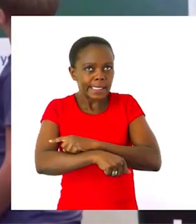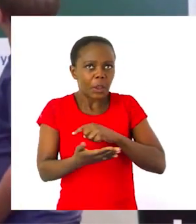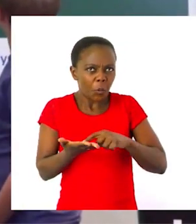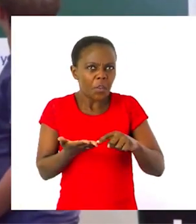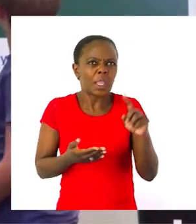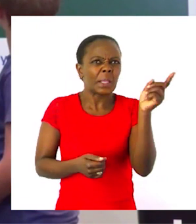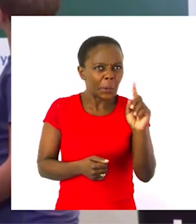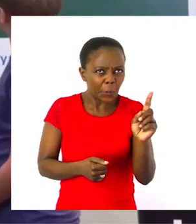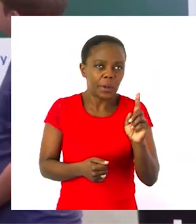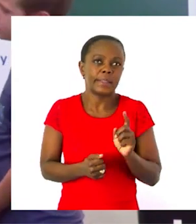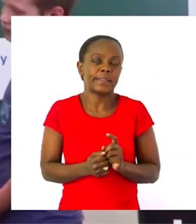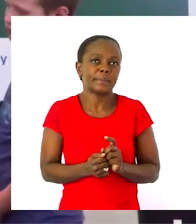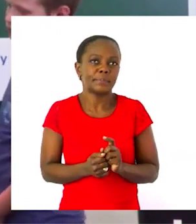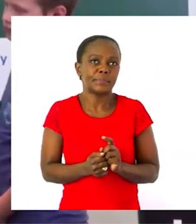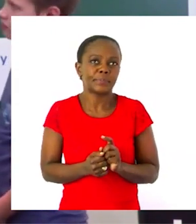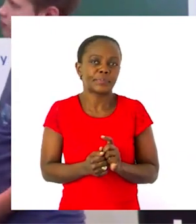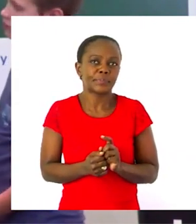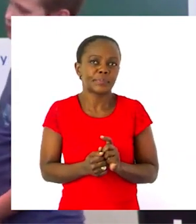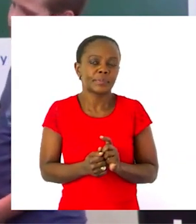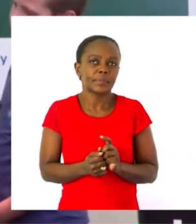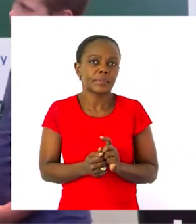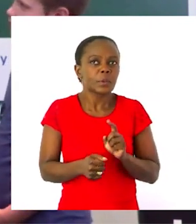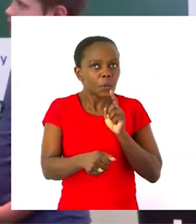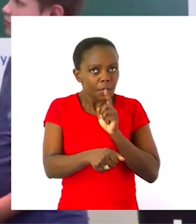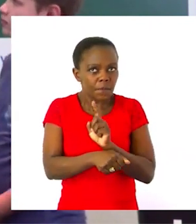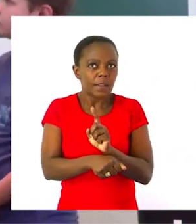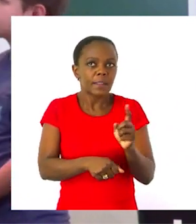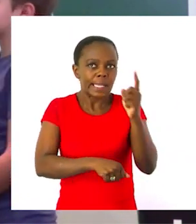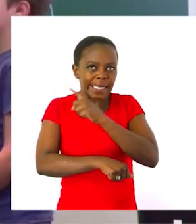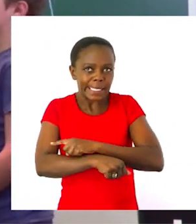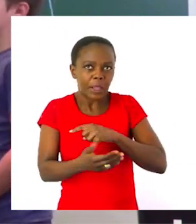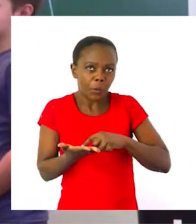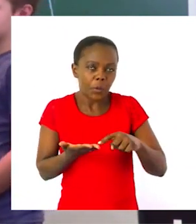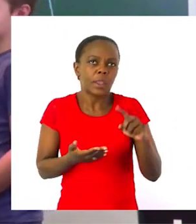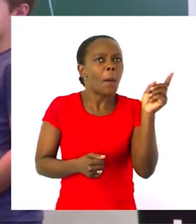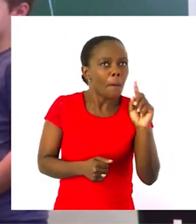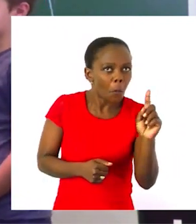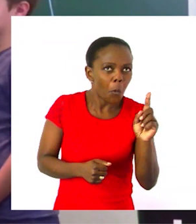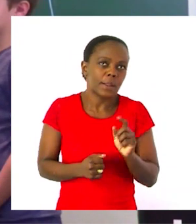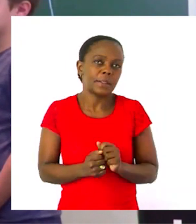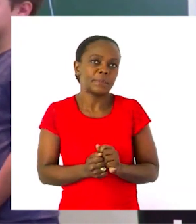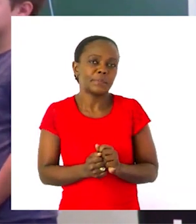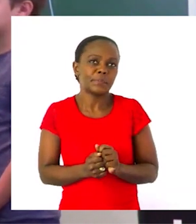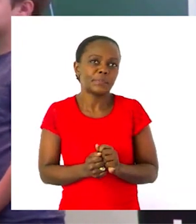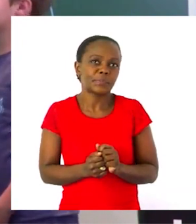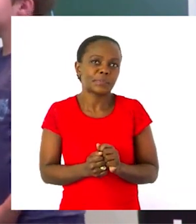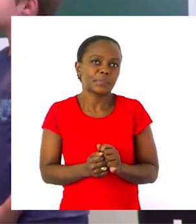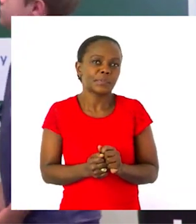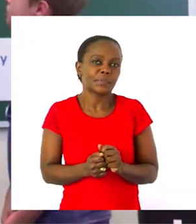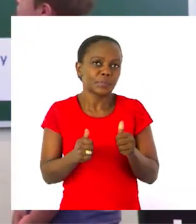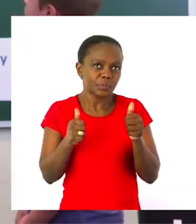there. I'll give you a chance to answer what is the first day of the week. Very good. I will stick it here.